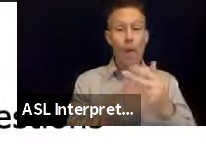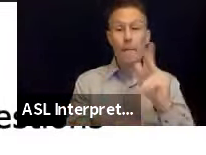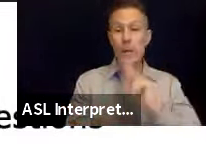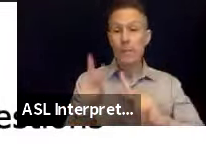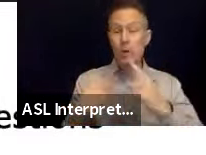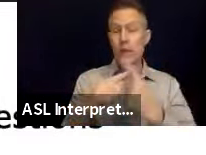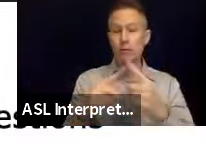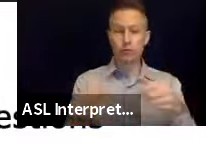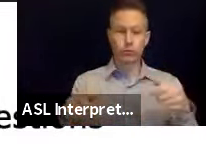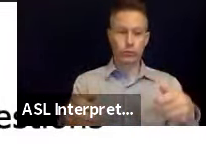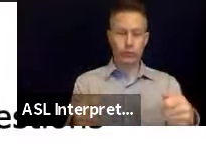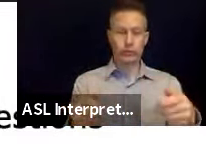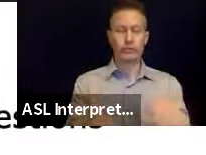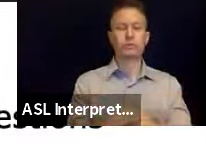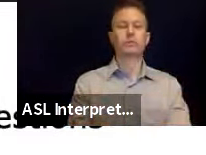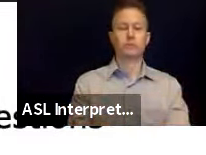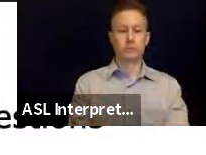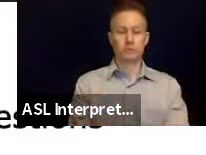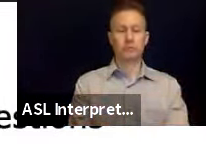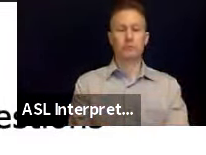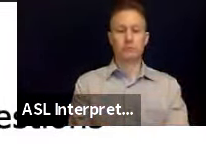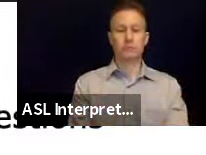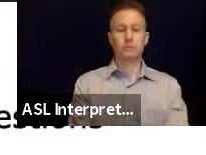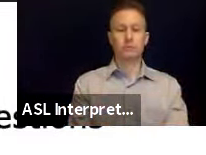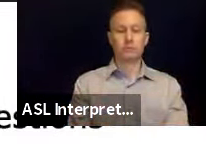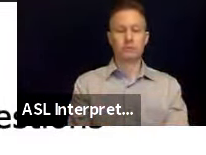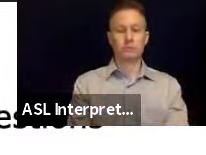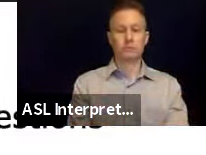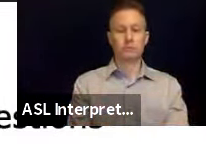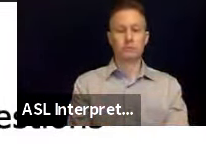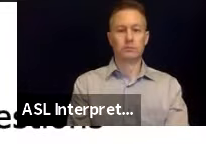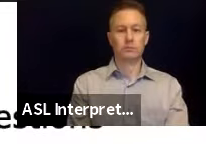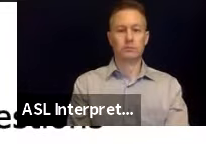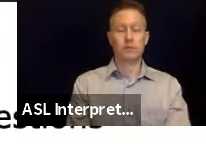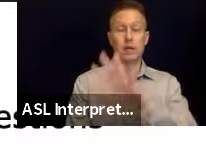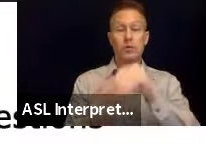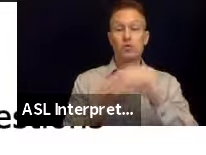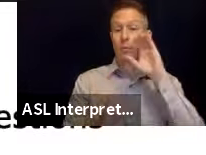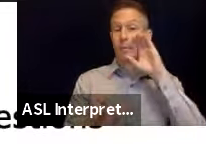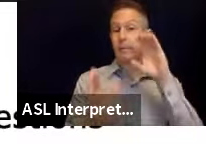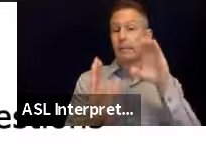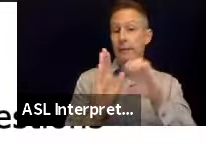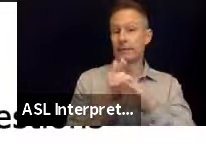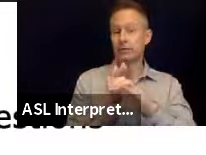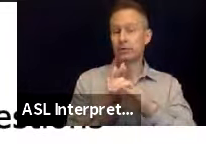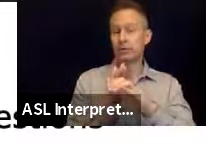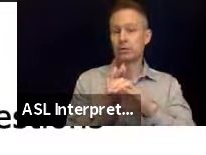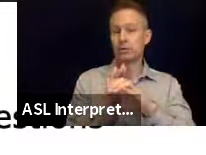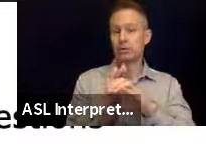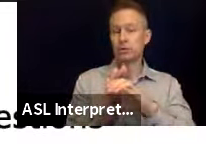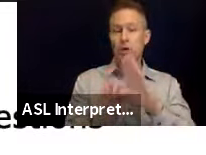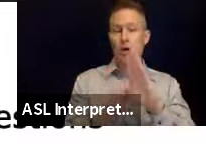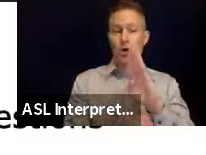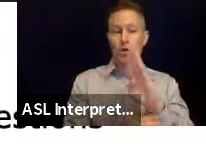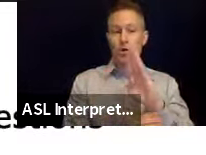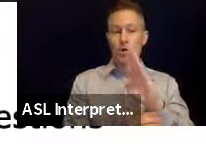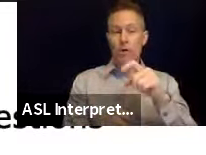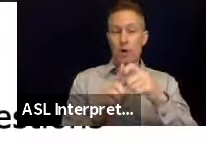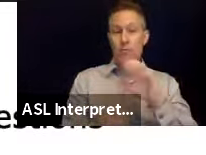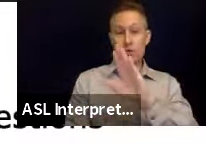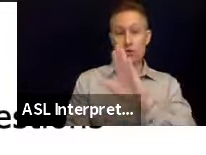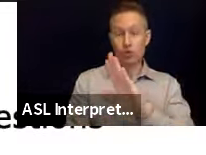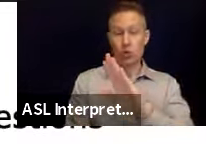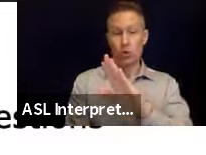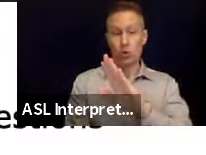up to the drill time, including some pictures, Bruce, from your facility where we filmed at, your prior